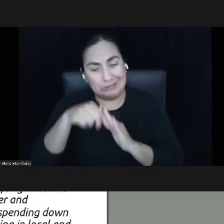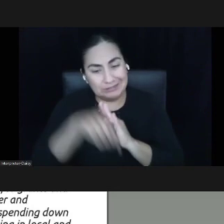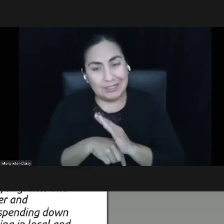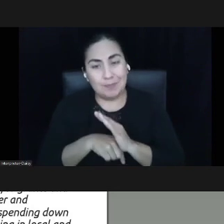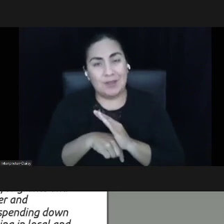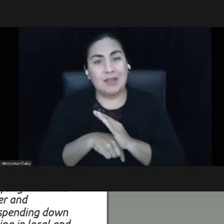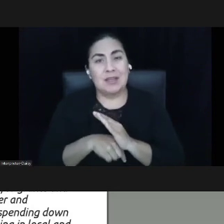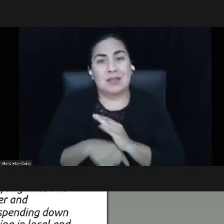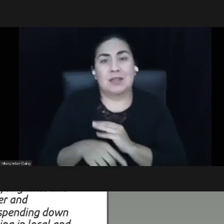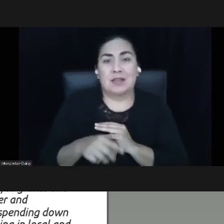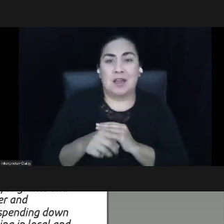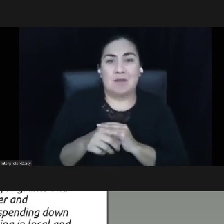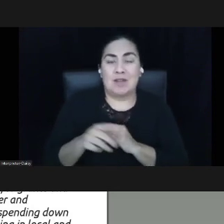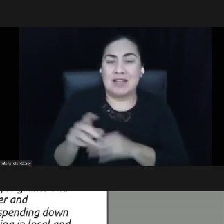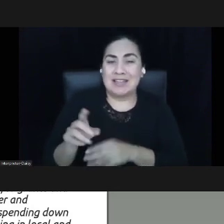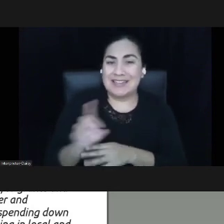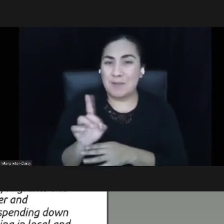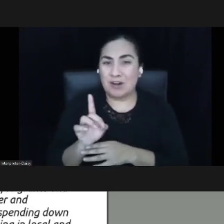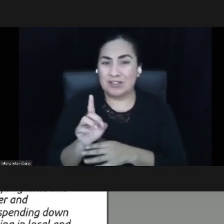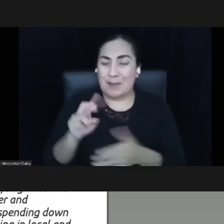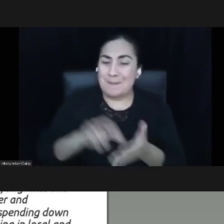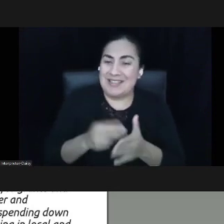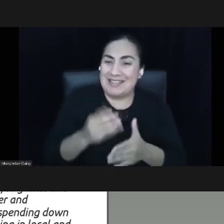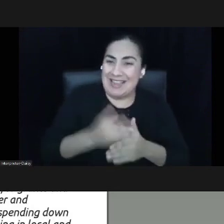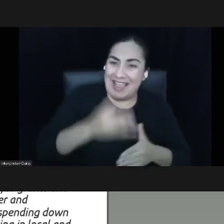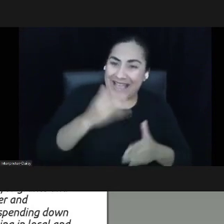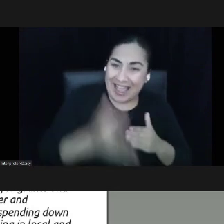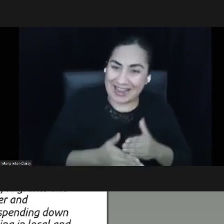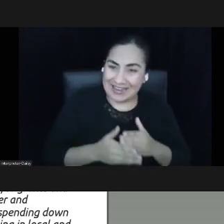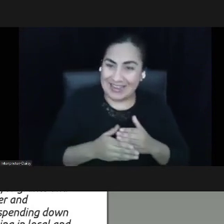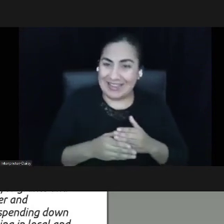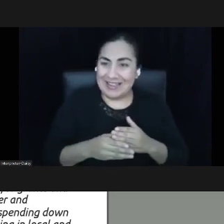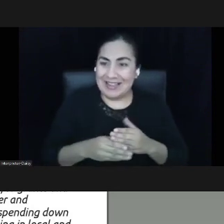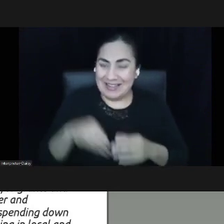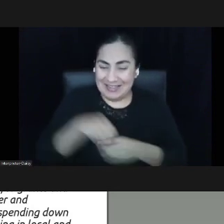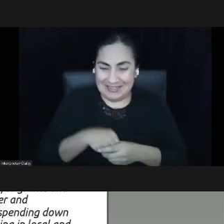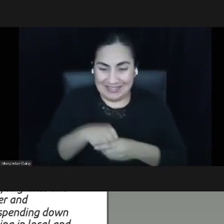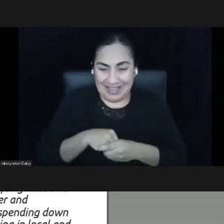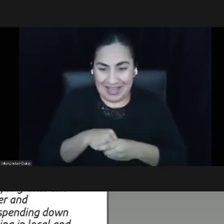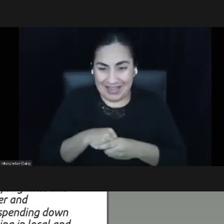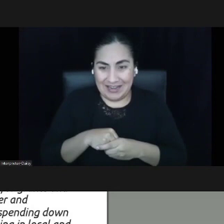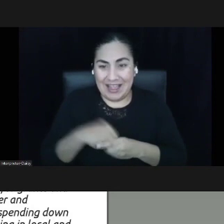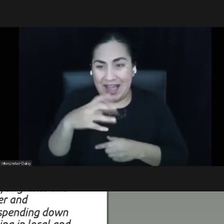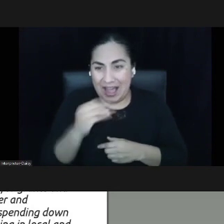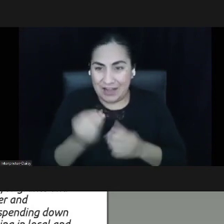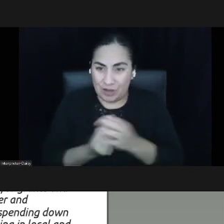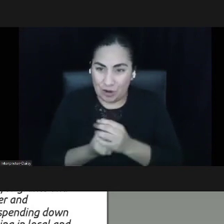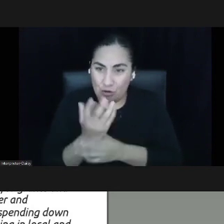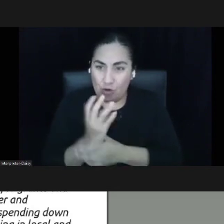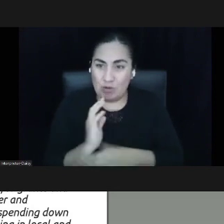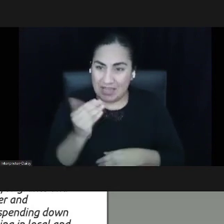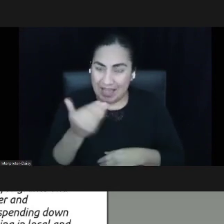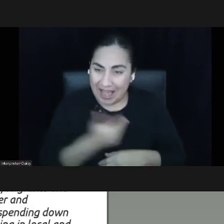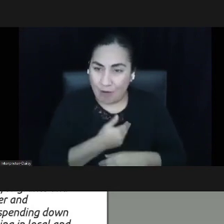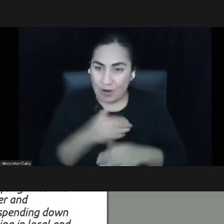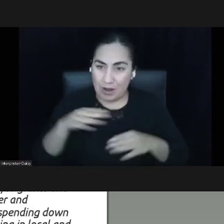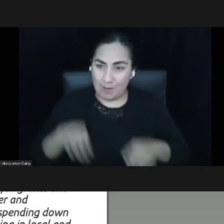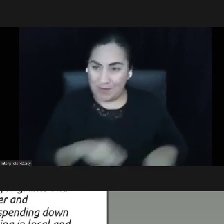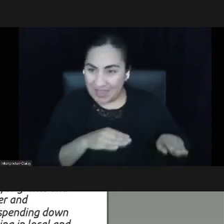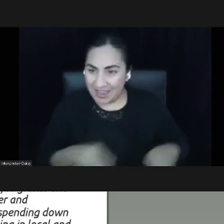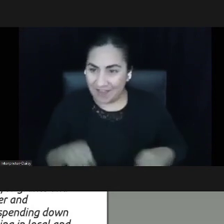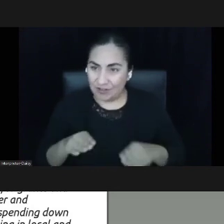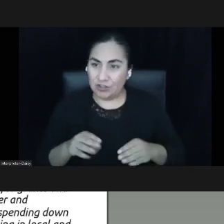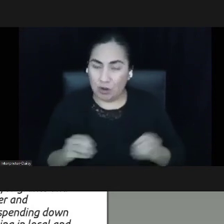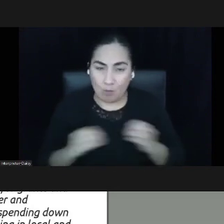paternalistic behaviors and controlling behaviors towards our grantees that are based in risk aversion and moving towards authentic